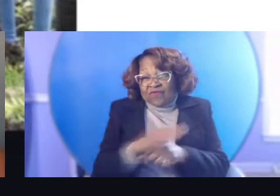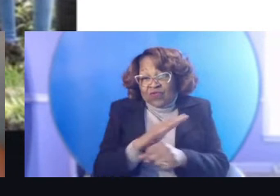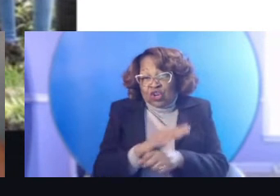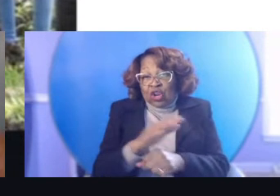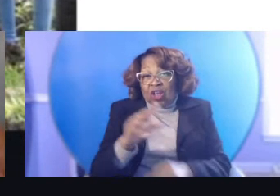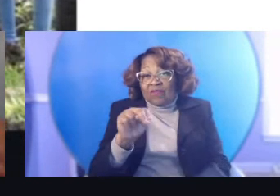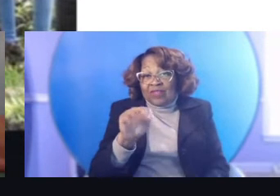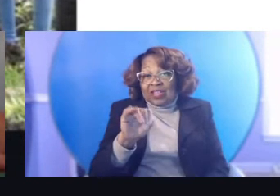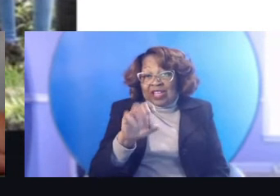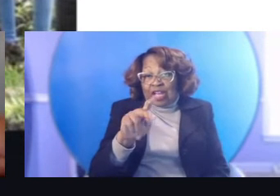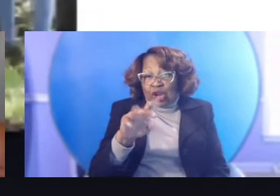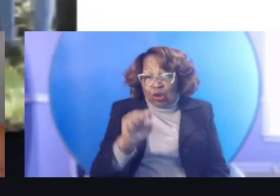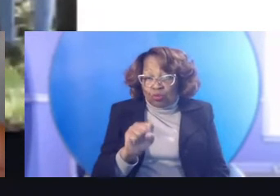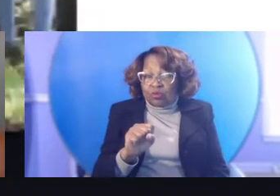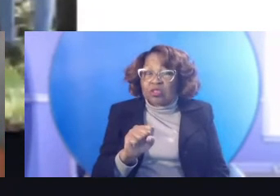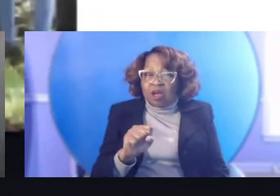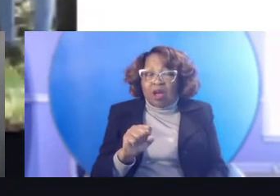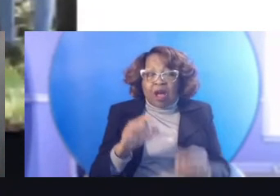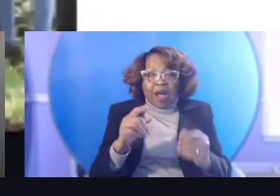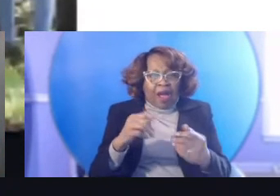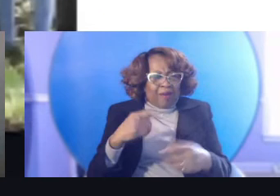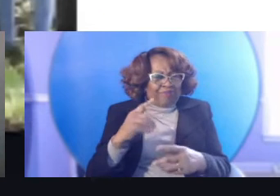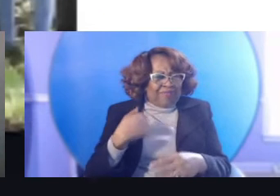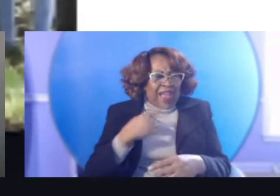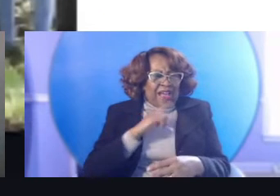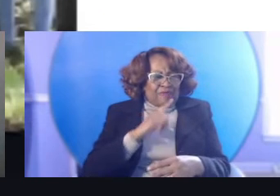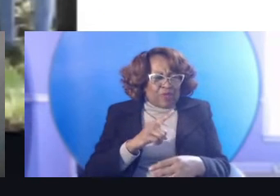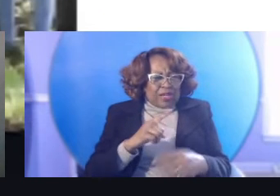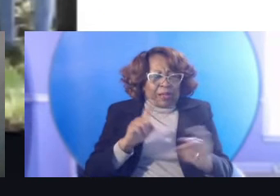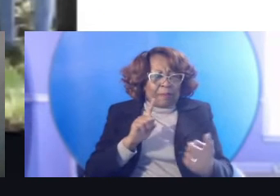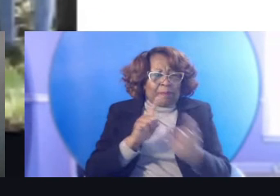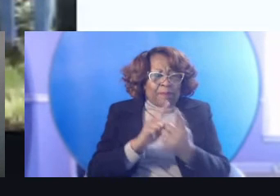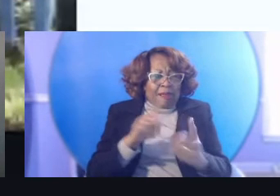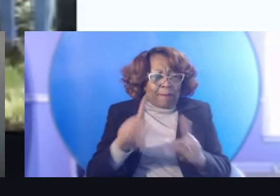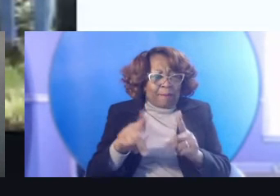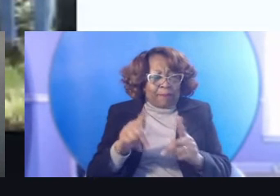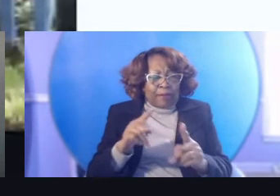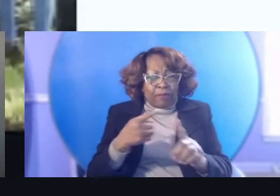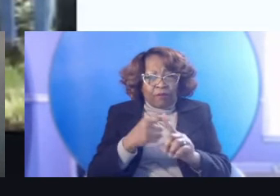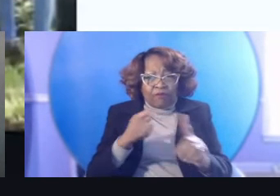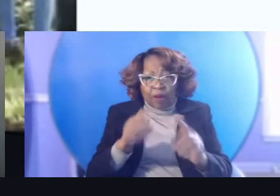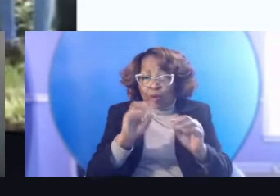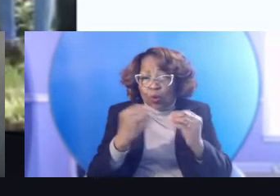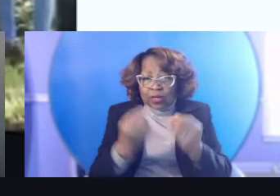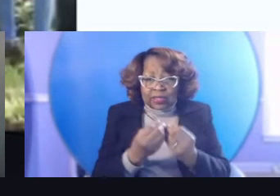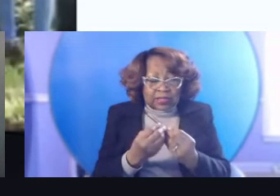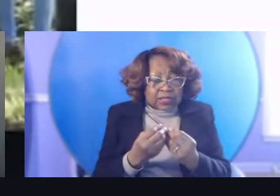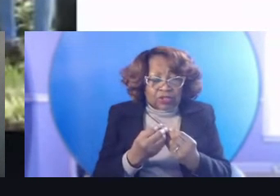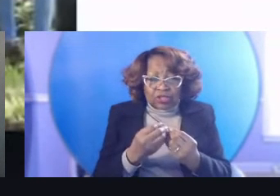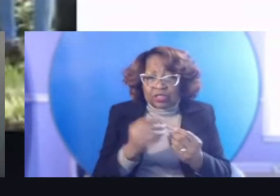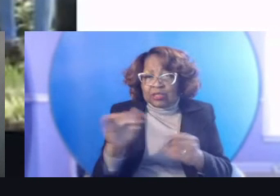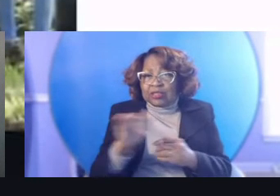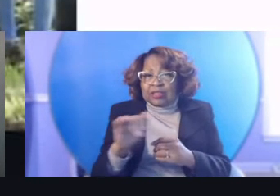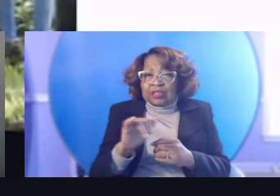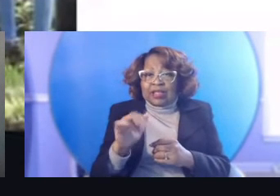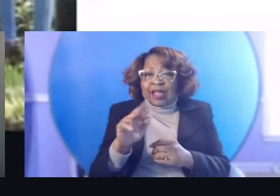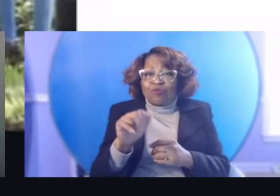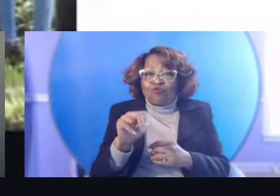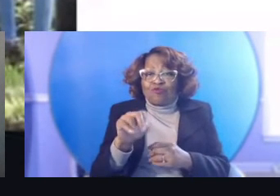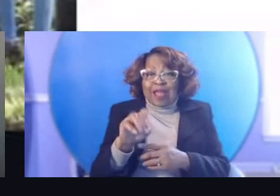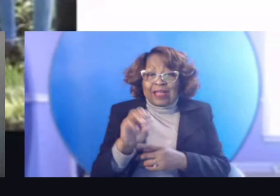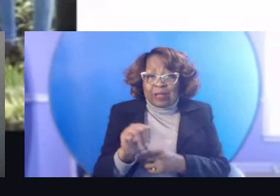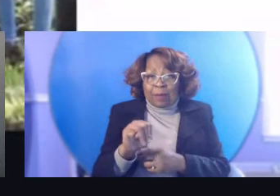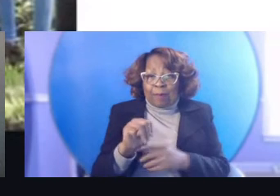associates. Uh, but I've gotten to meet, um, people from, um, organizations such as random acts of